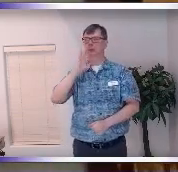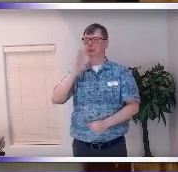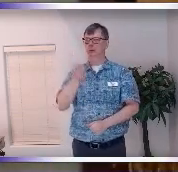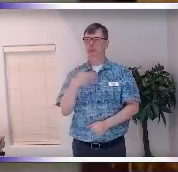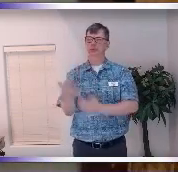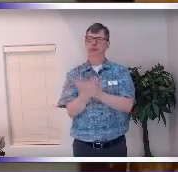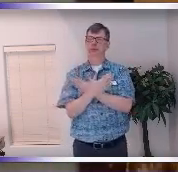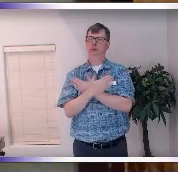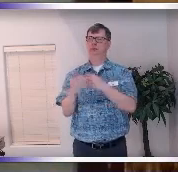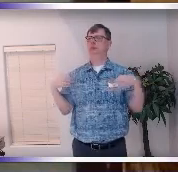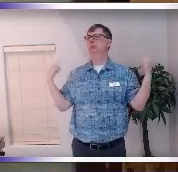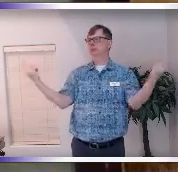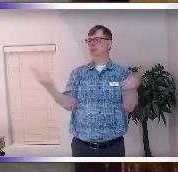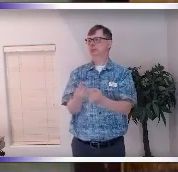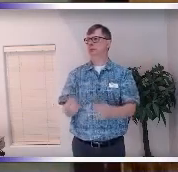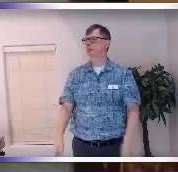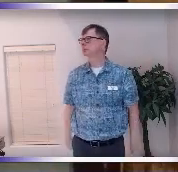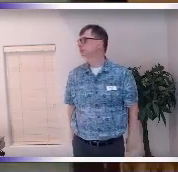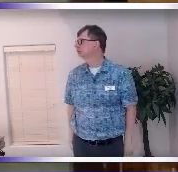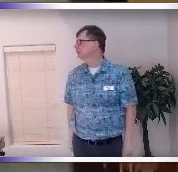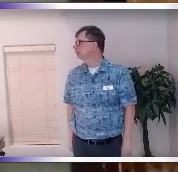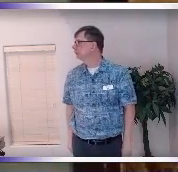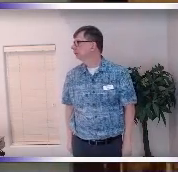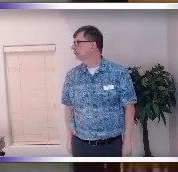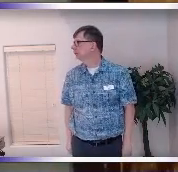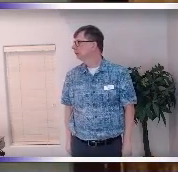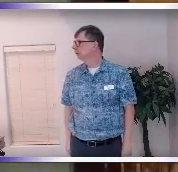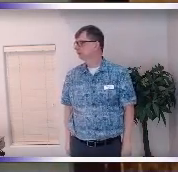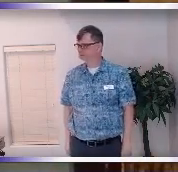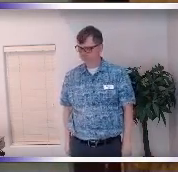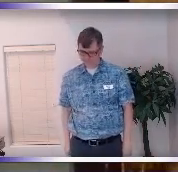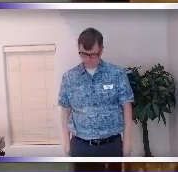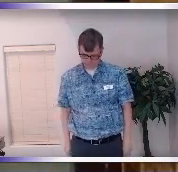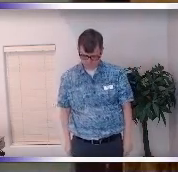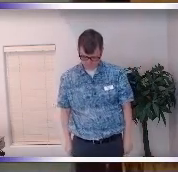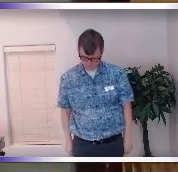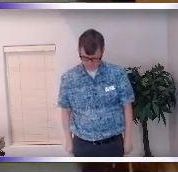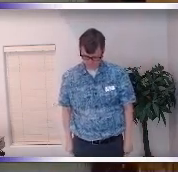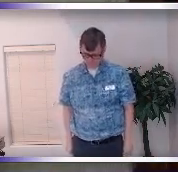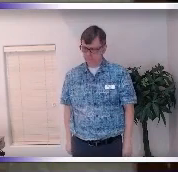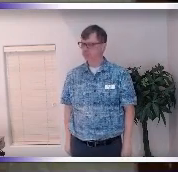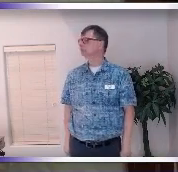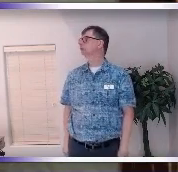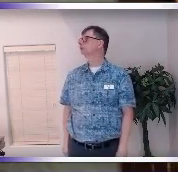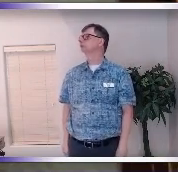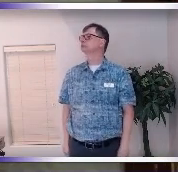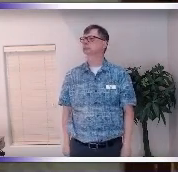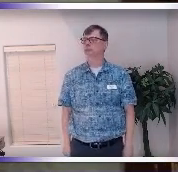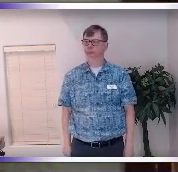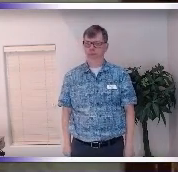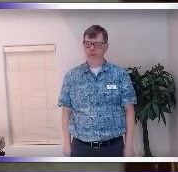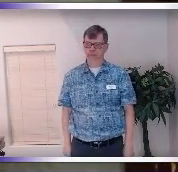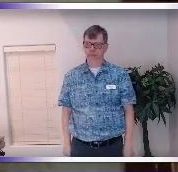beloved community that Reverend Kath talked so much about it was a phenomenal meeting so more to come on that too but I just want you to know that your leadership